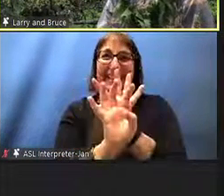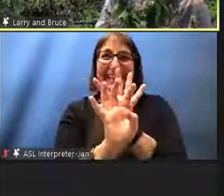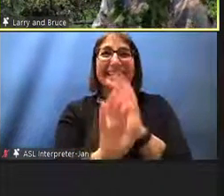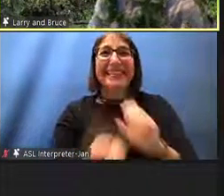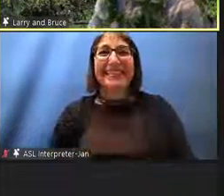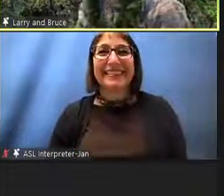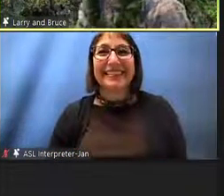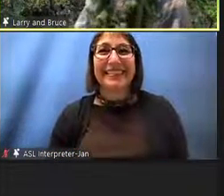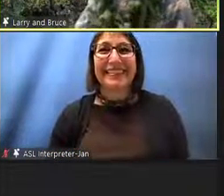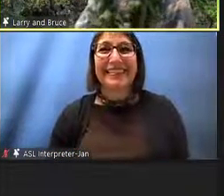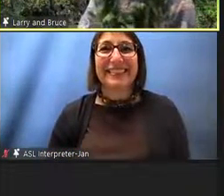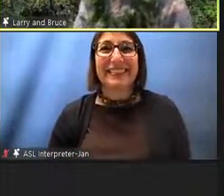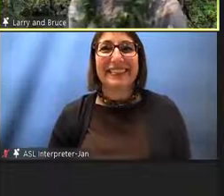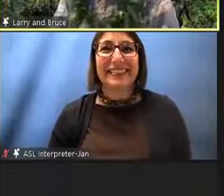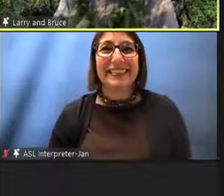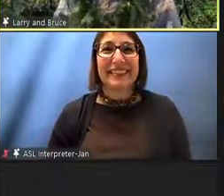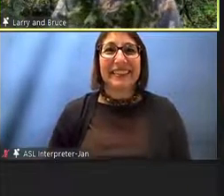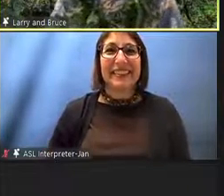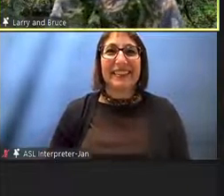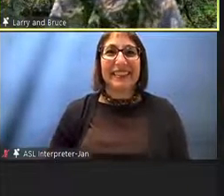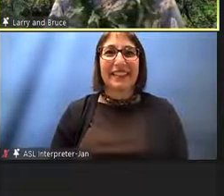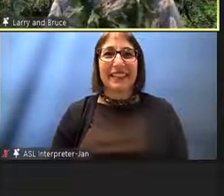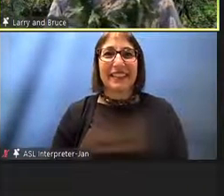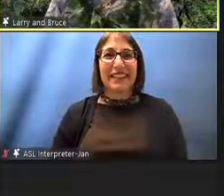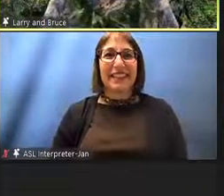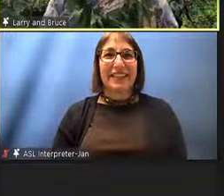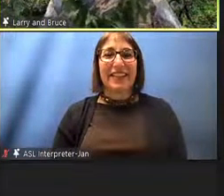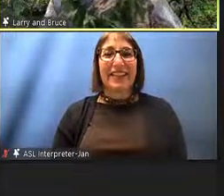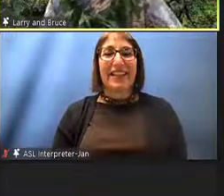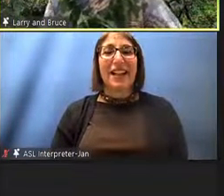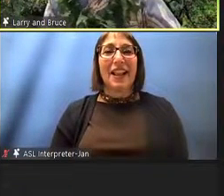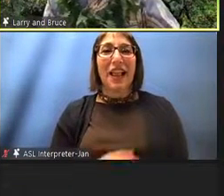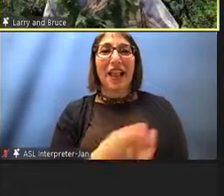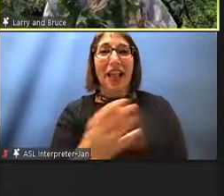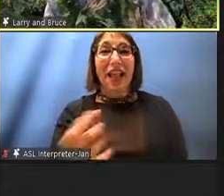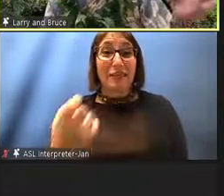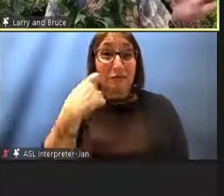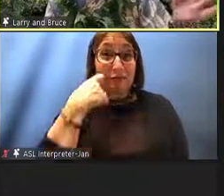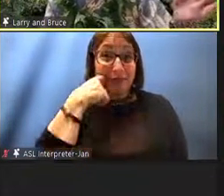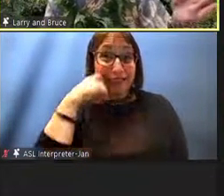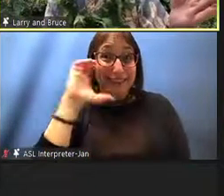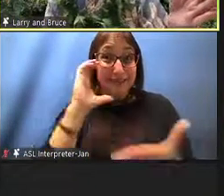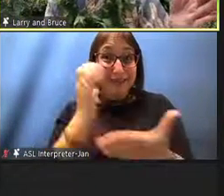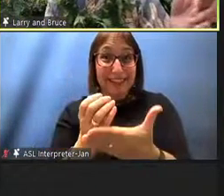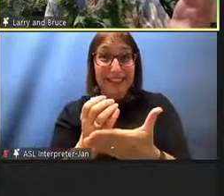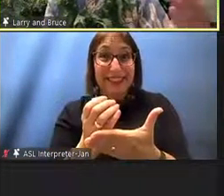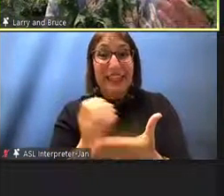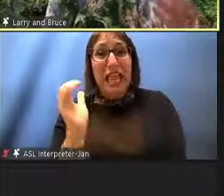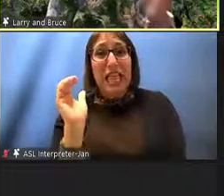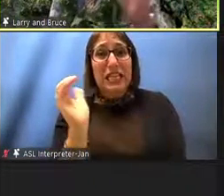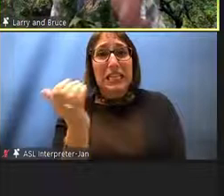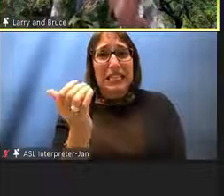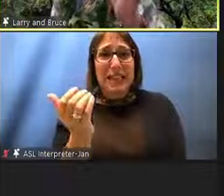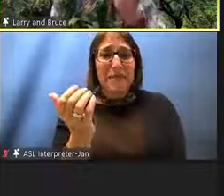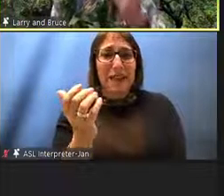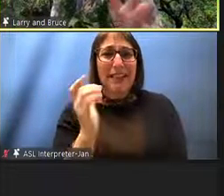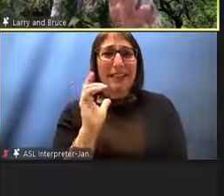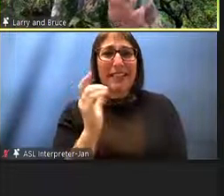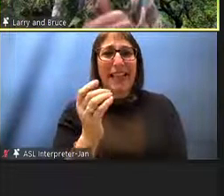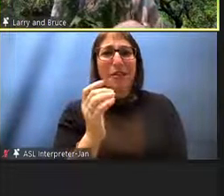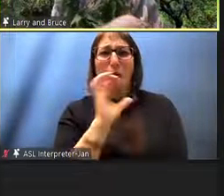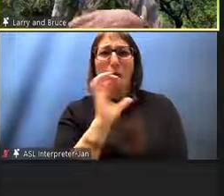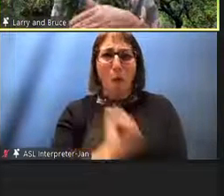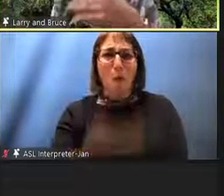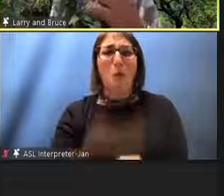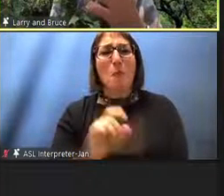It's not, yeah, it's not the most recent picture, but it looks like it's pretty old. I mean, not the most old